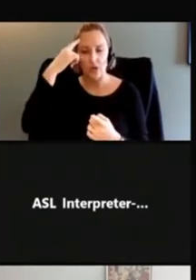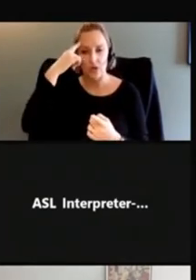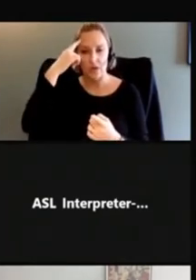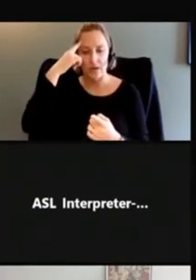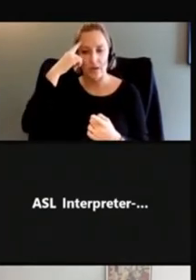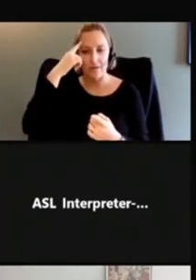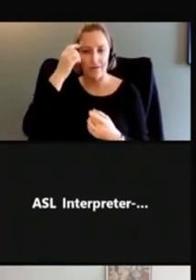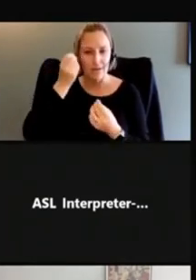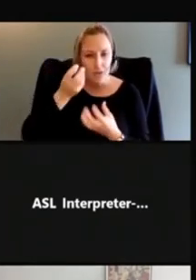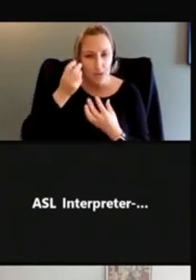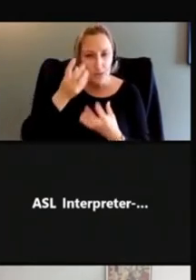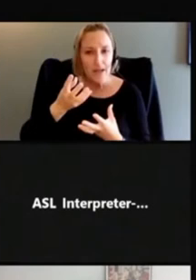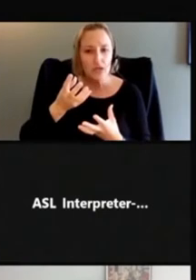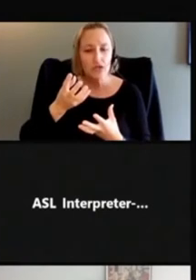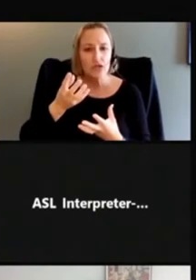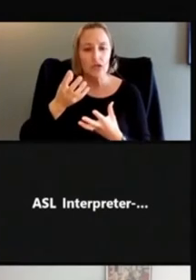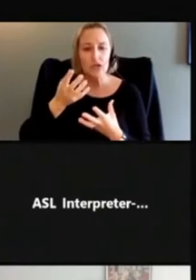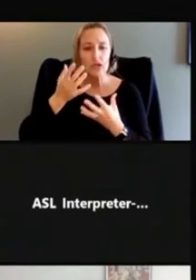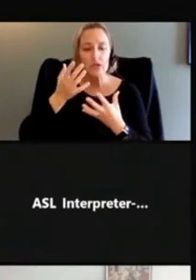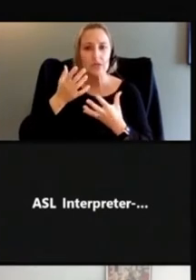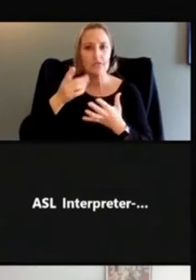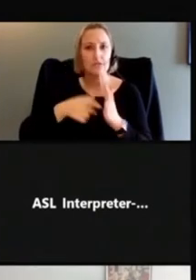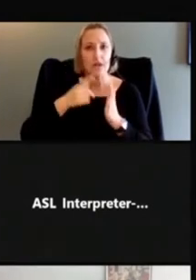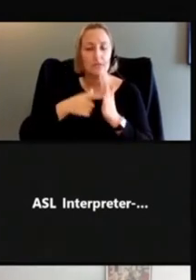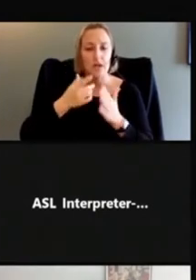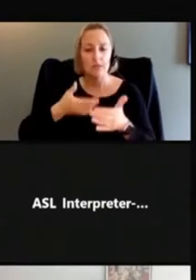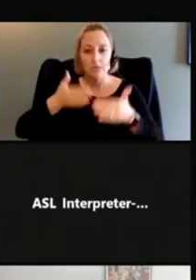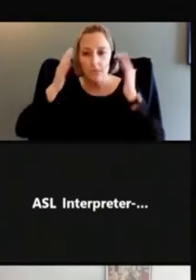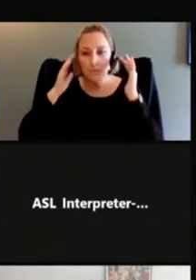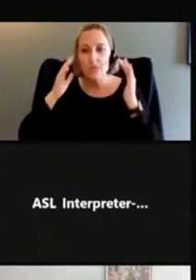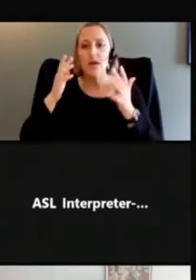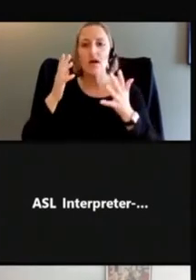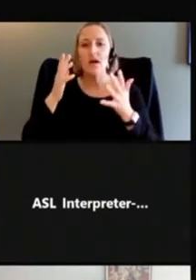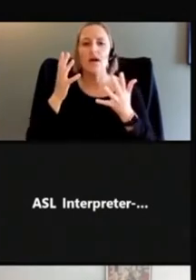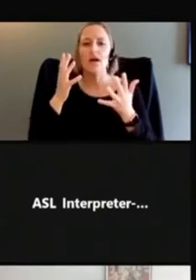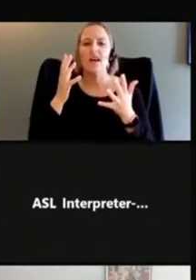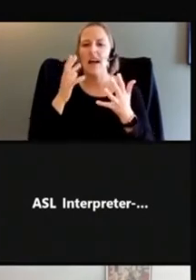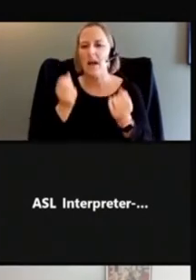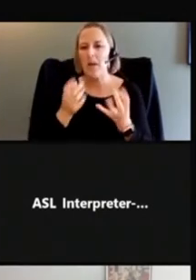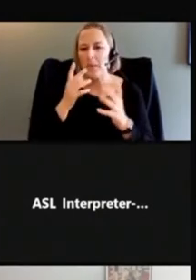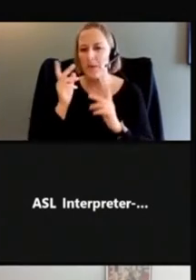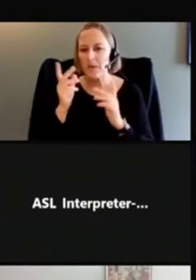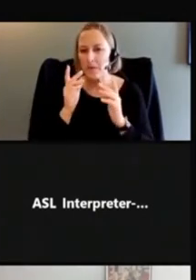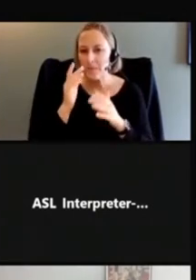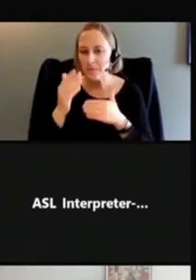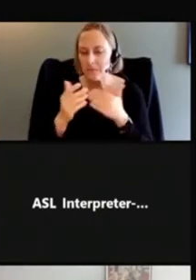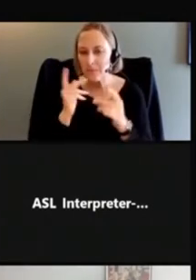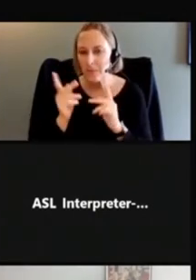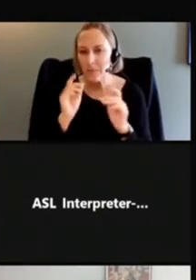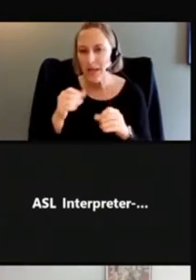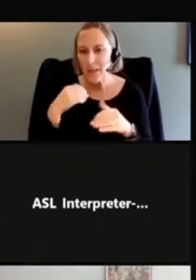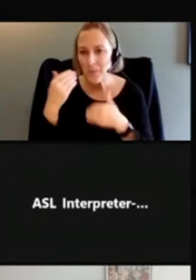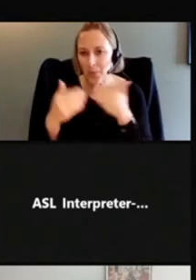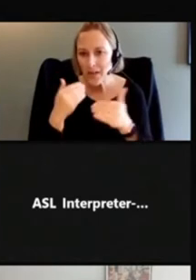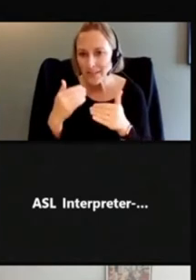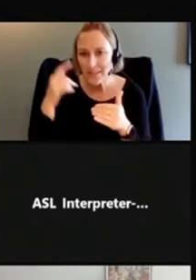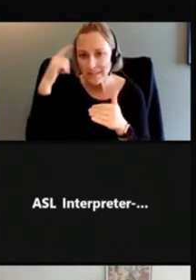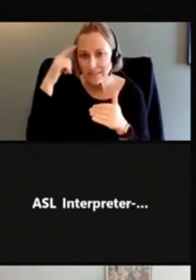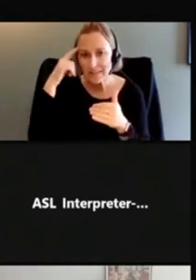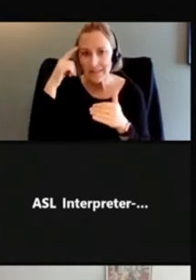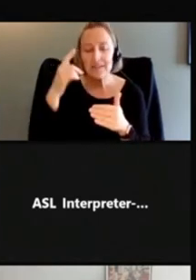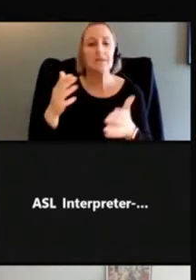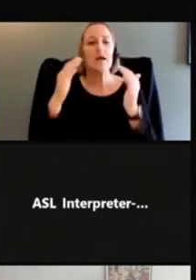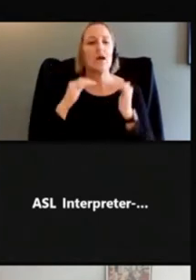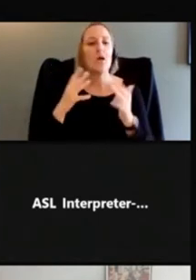much information a person can process at a given time. The second is to use literal representation and avoid